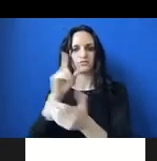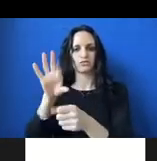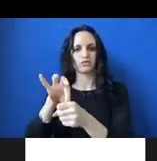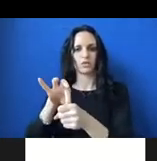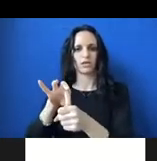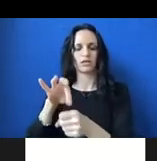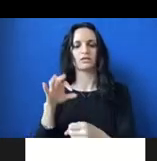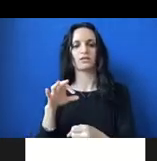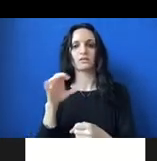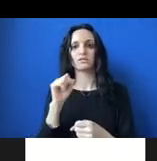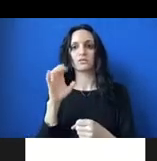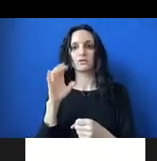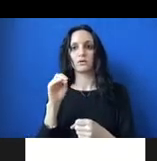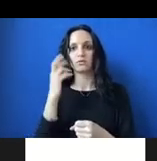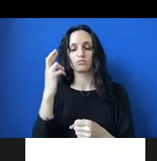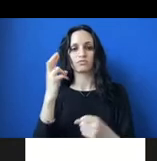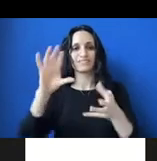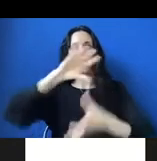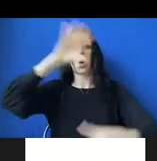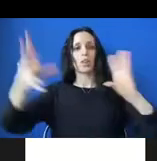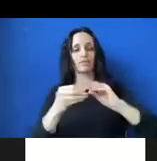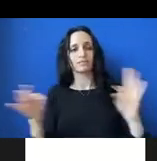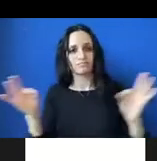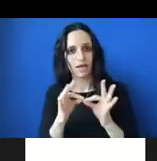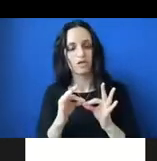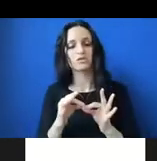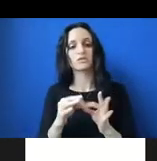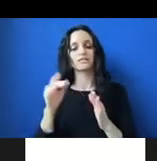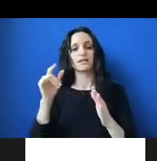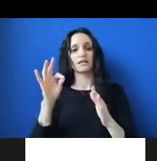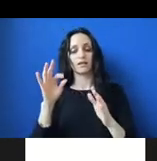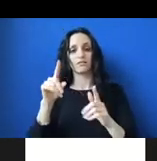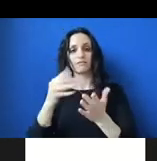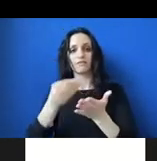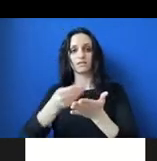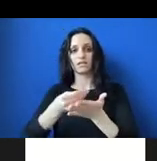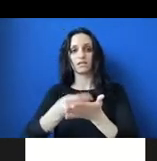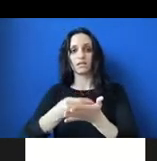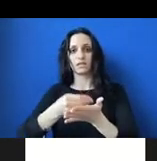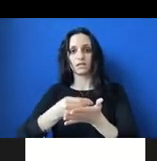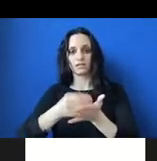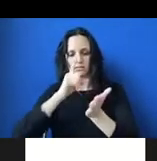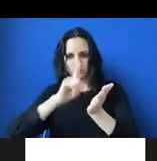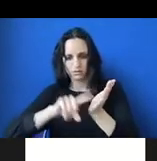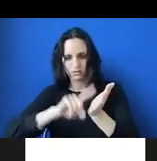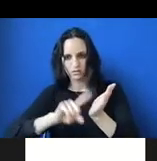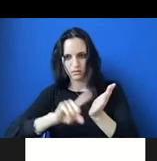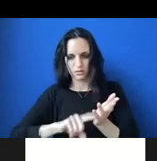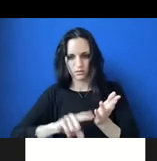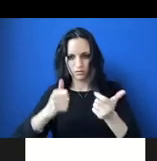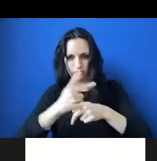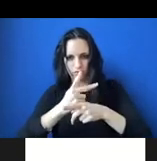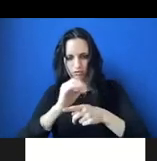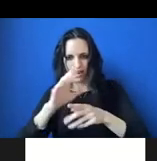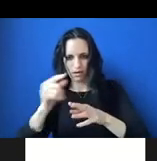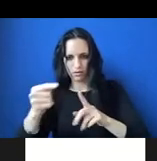the reason all this matters is because if you trace back the funding, you'll see that there are corporate interests, particularly